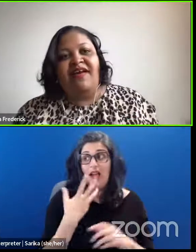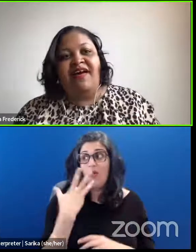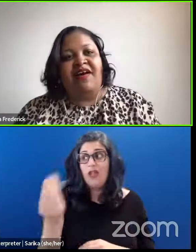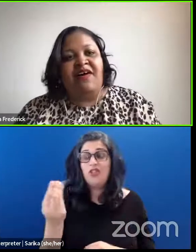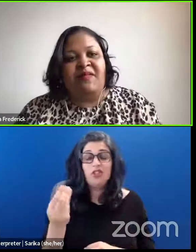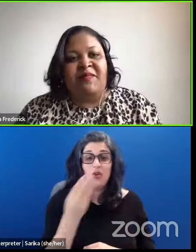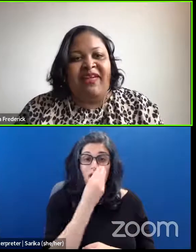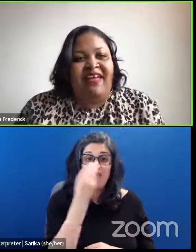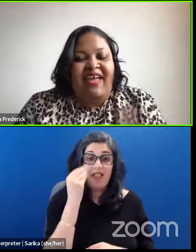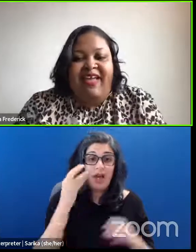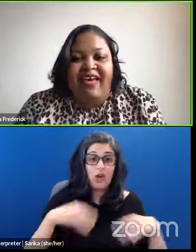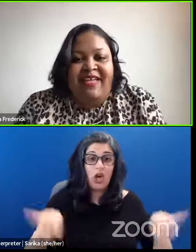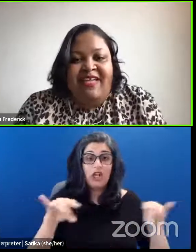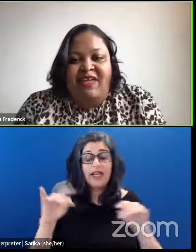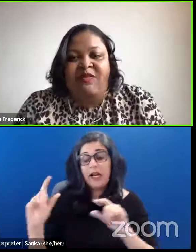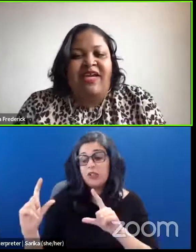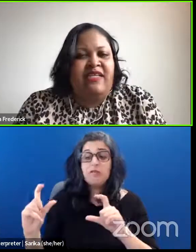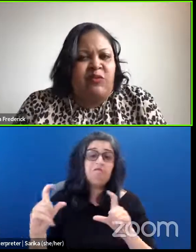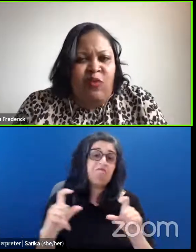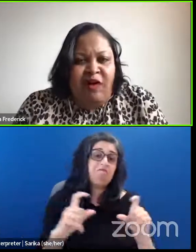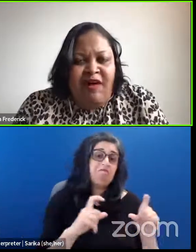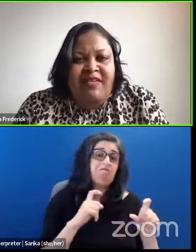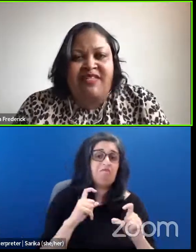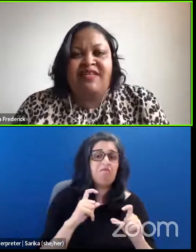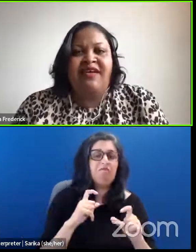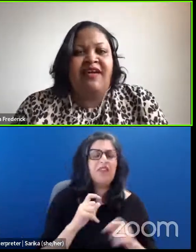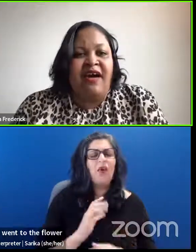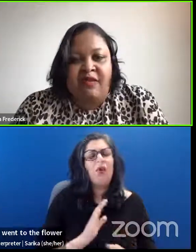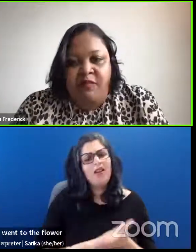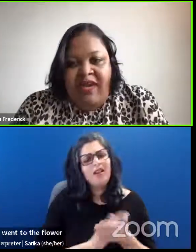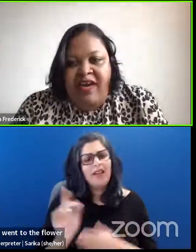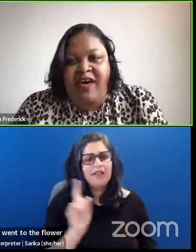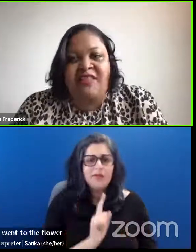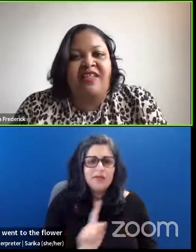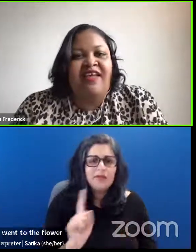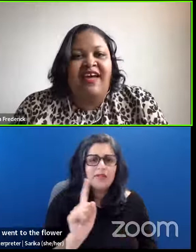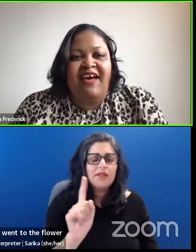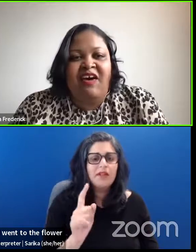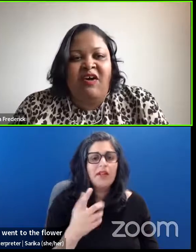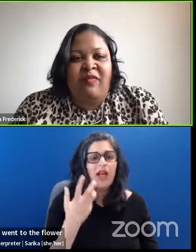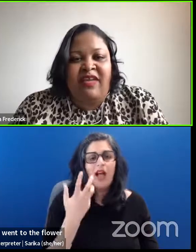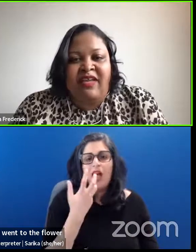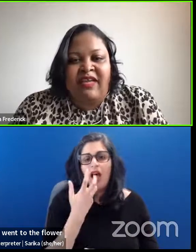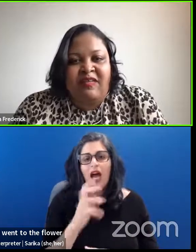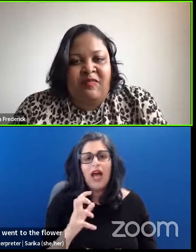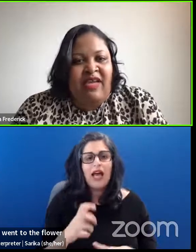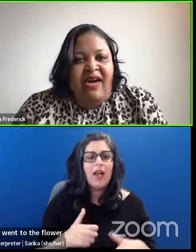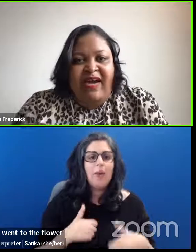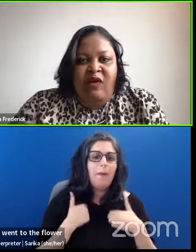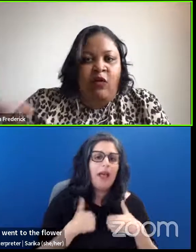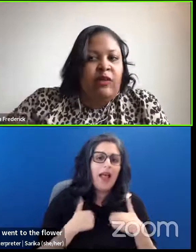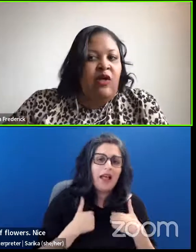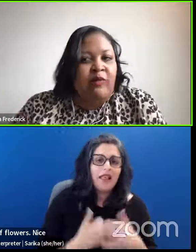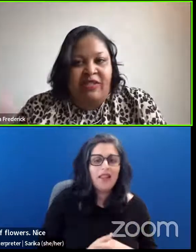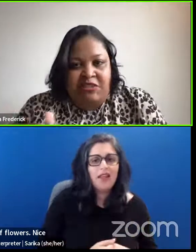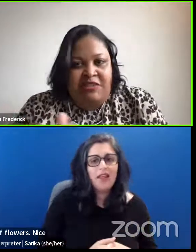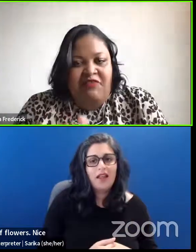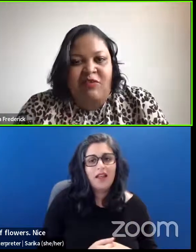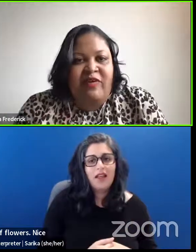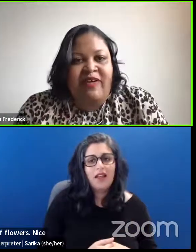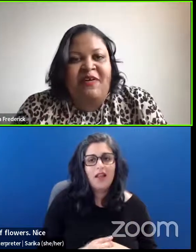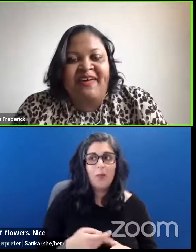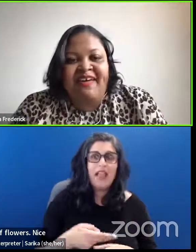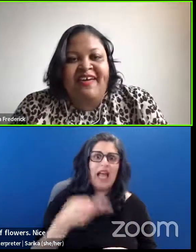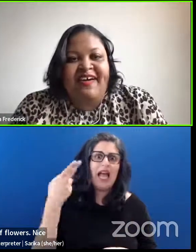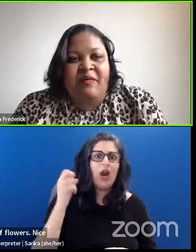um, and, you know, nice walks, a hot bath. Um, it can be high or low budget